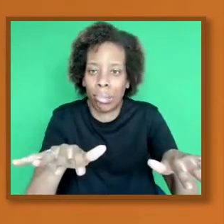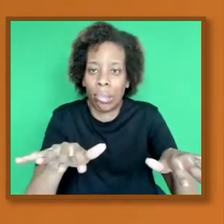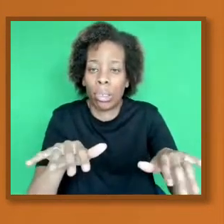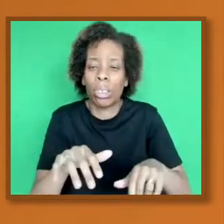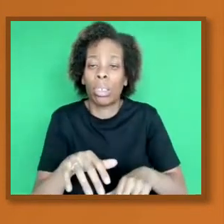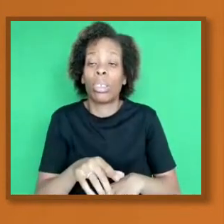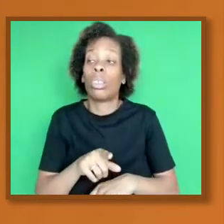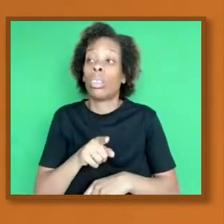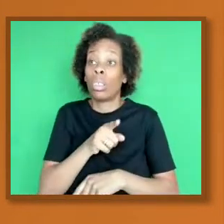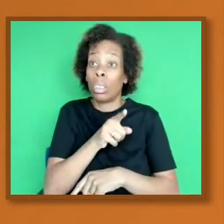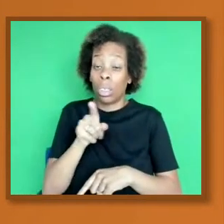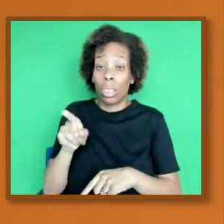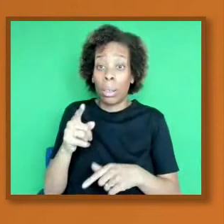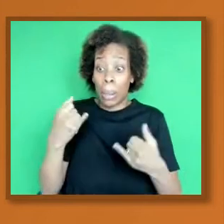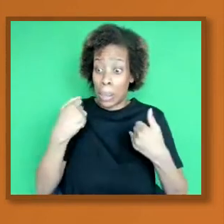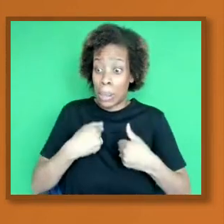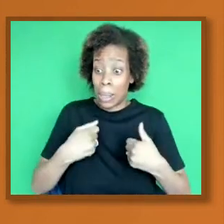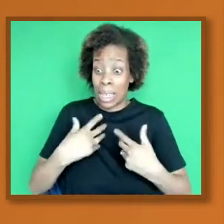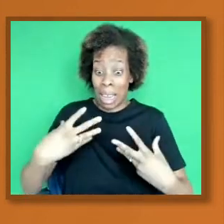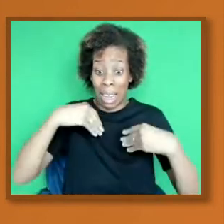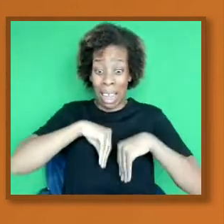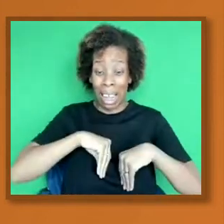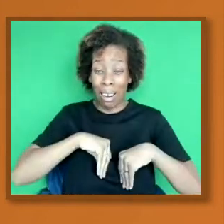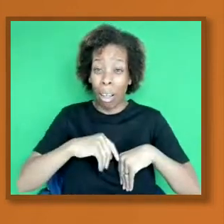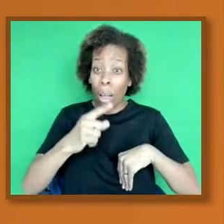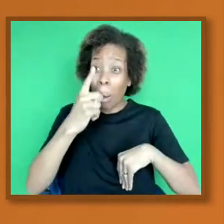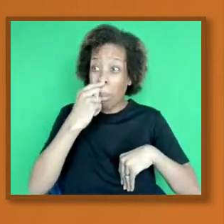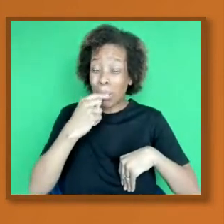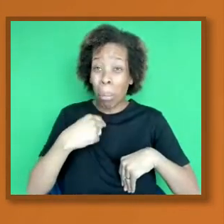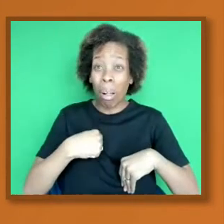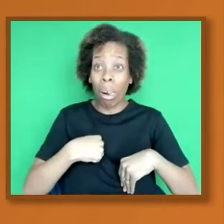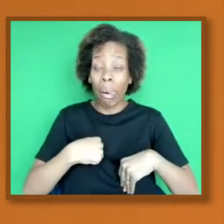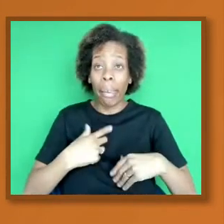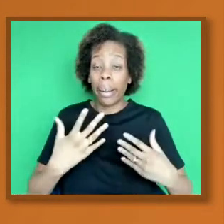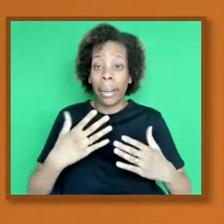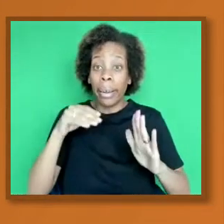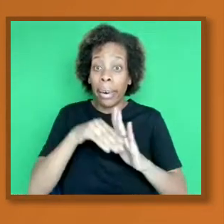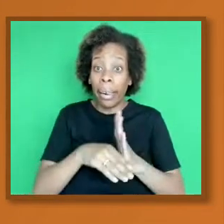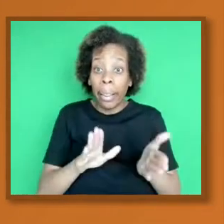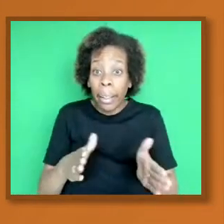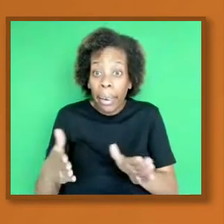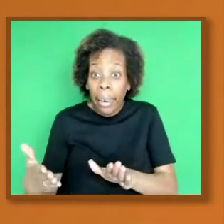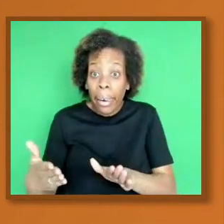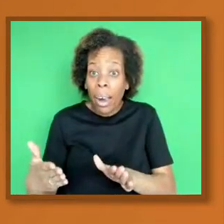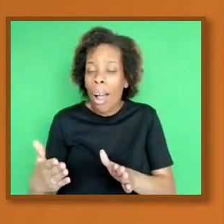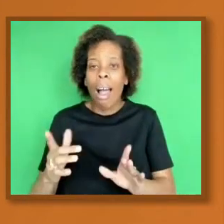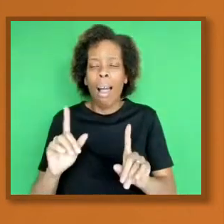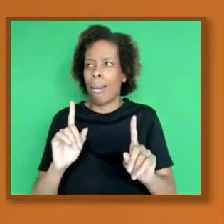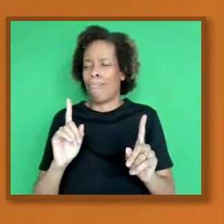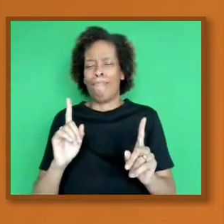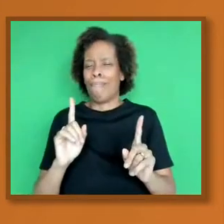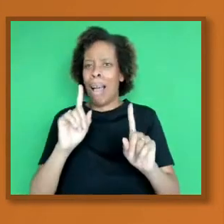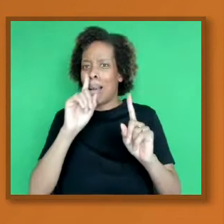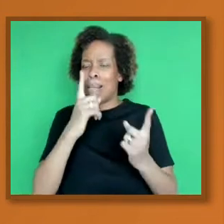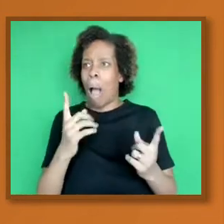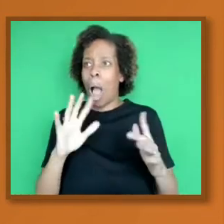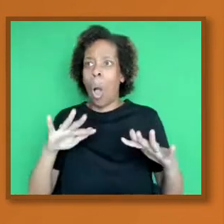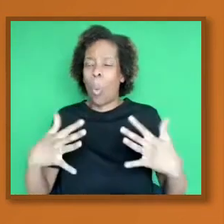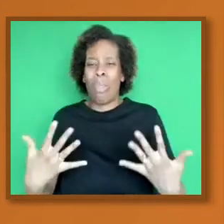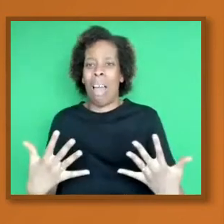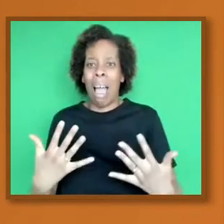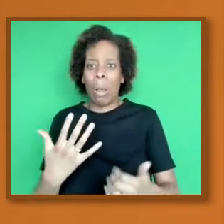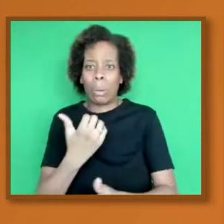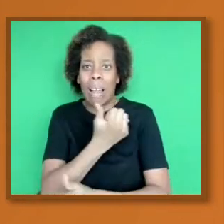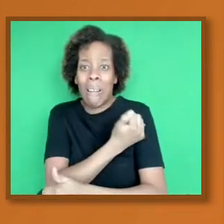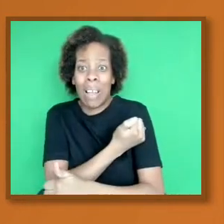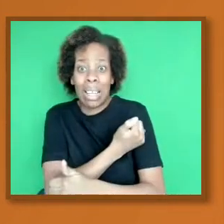Then that's not necessarily the concept of herd immunity. Herd immunity works with vaccination and it works around the concept of the